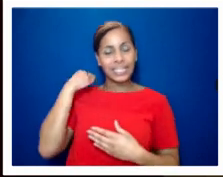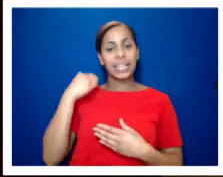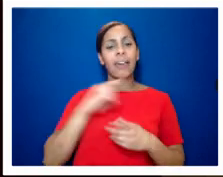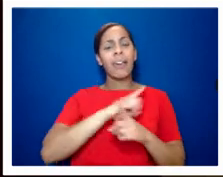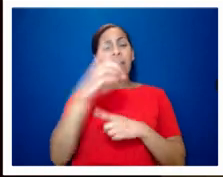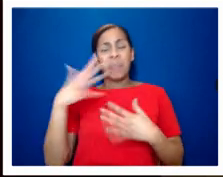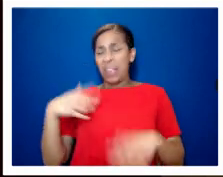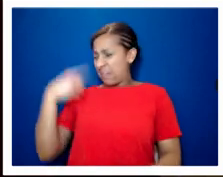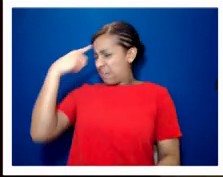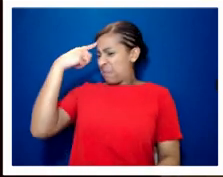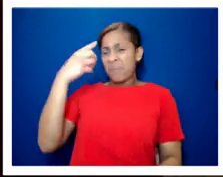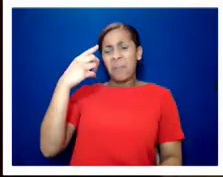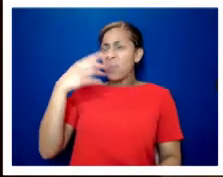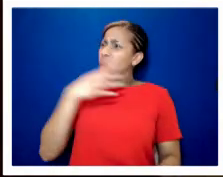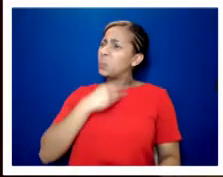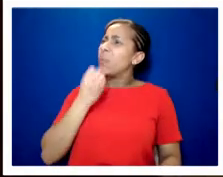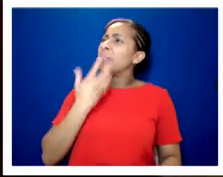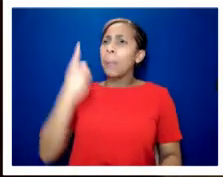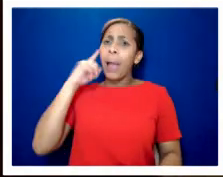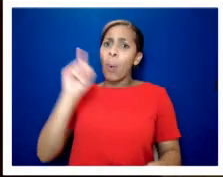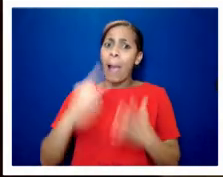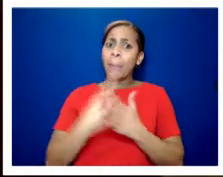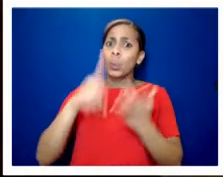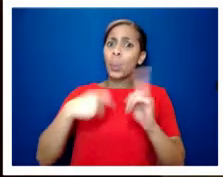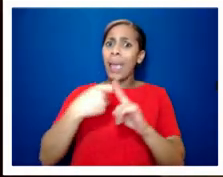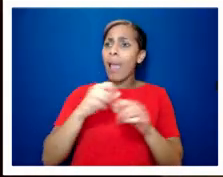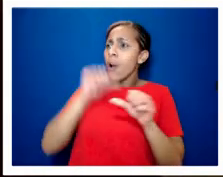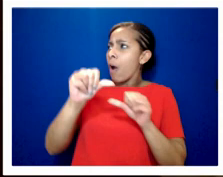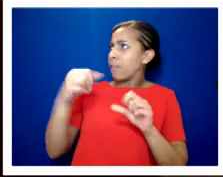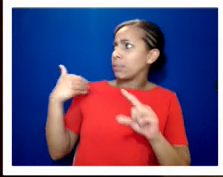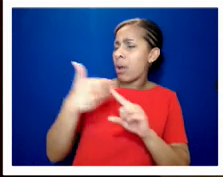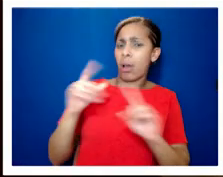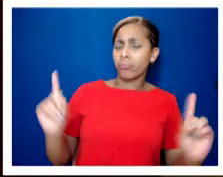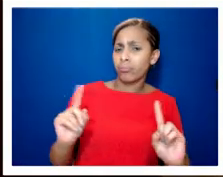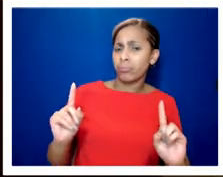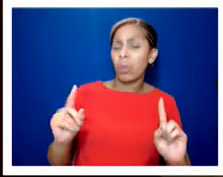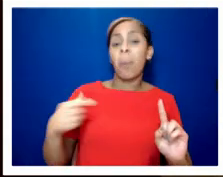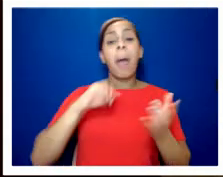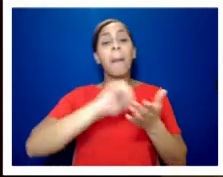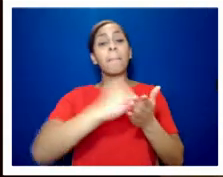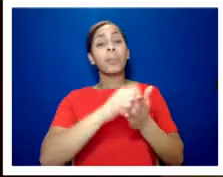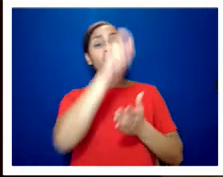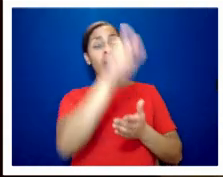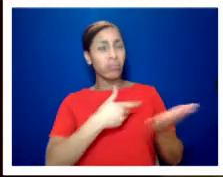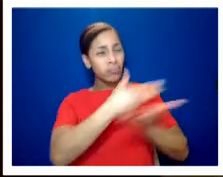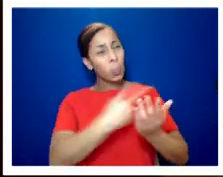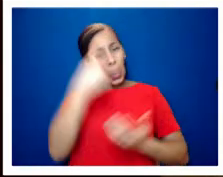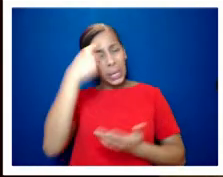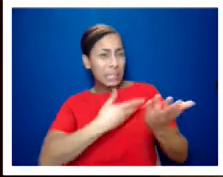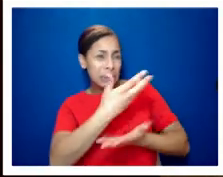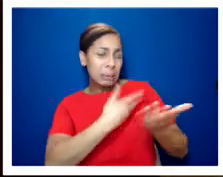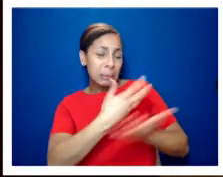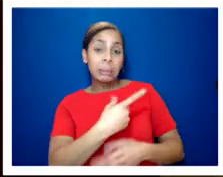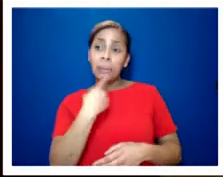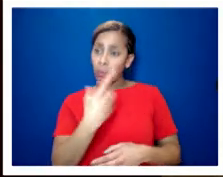lovely to do something you know think about what came afterwards in the uk and i was talking with my publisher about him and sort of he suggested you know would you like to do something on